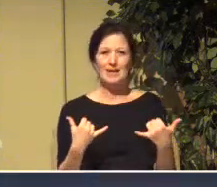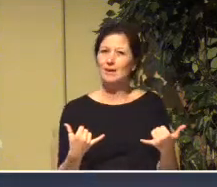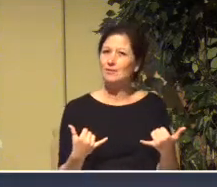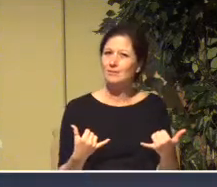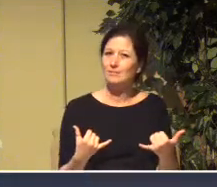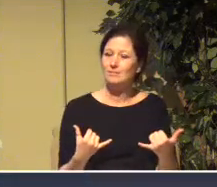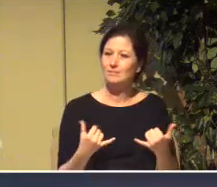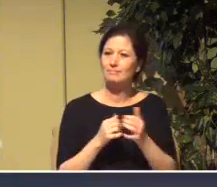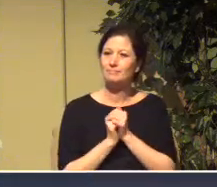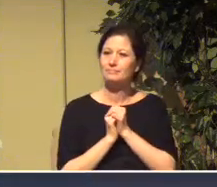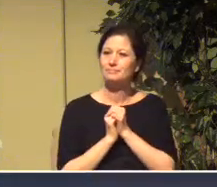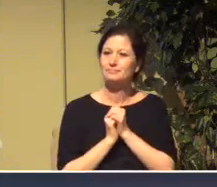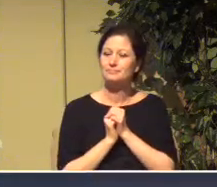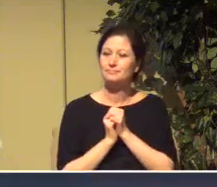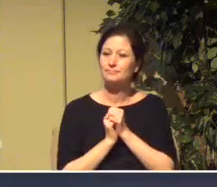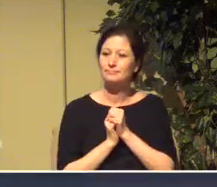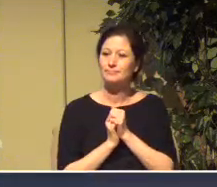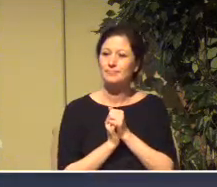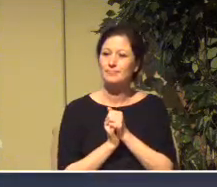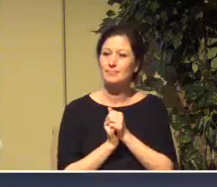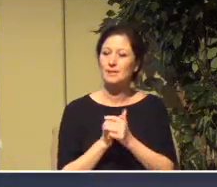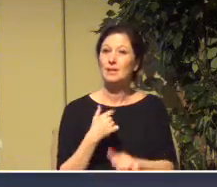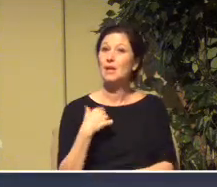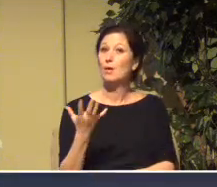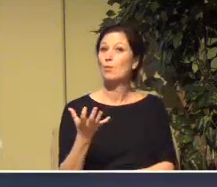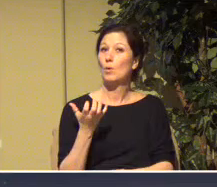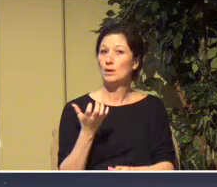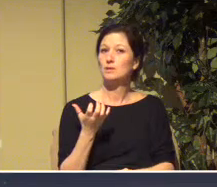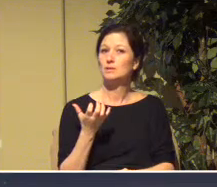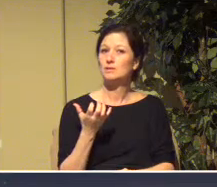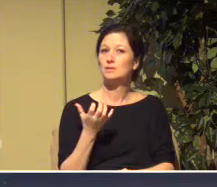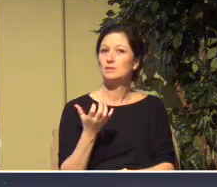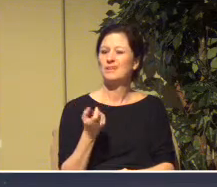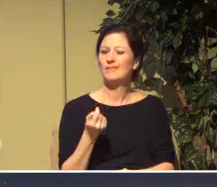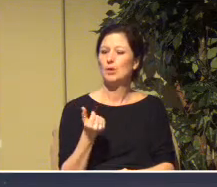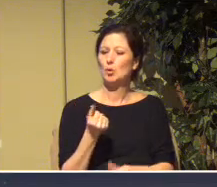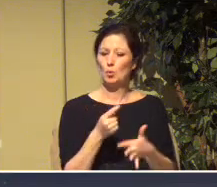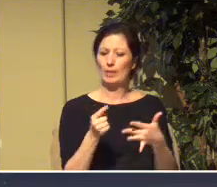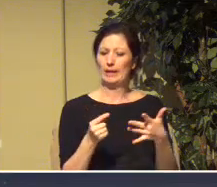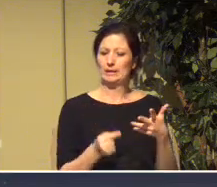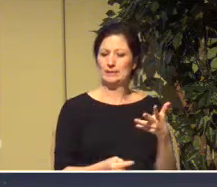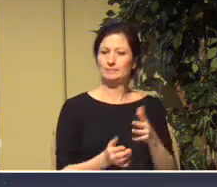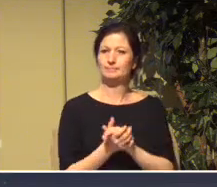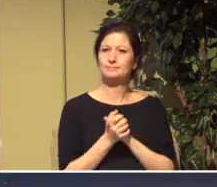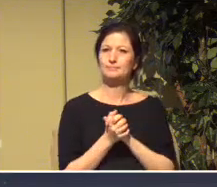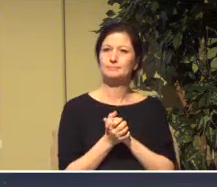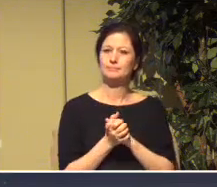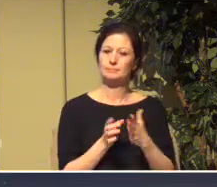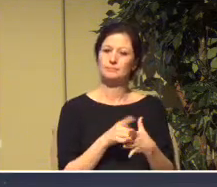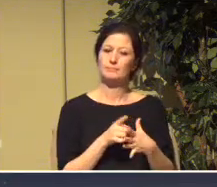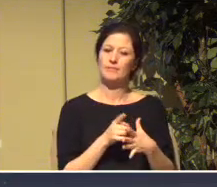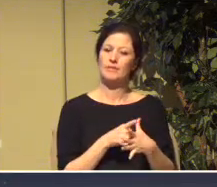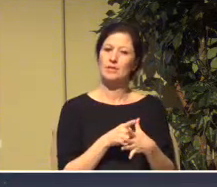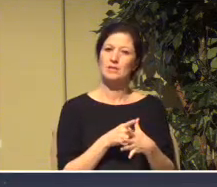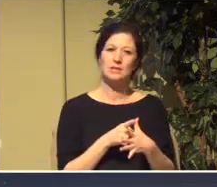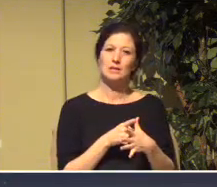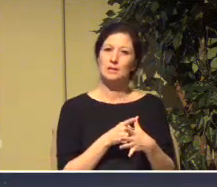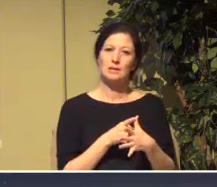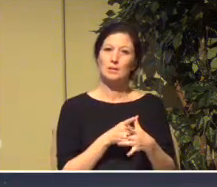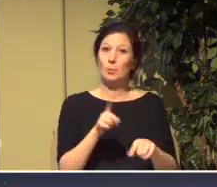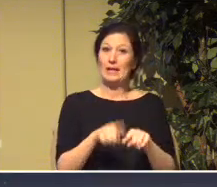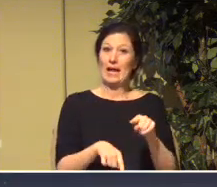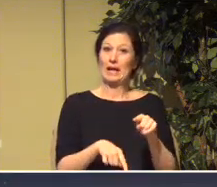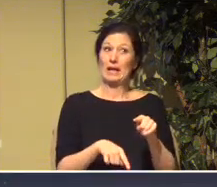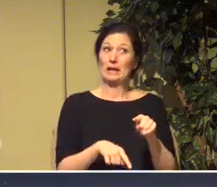A number of things that I want to address here. One of them is this. We can't gather